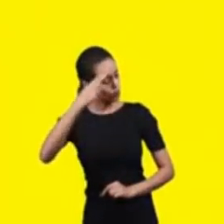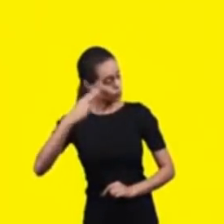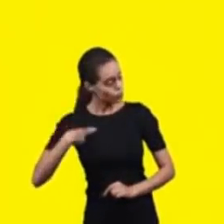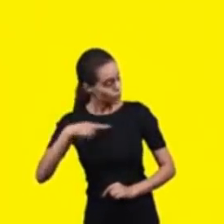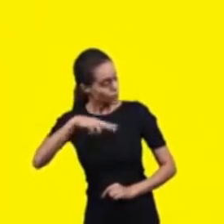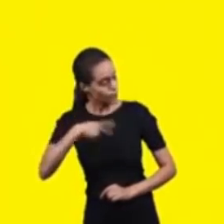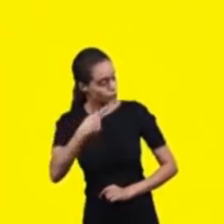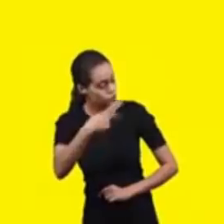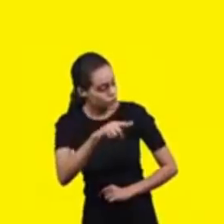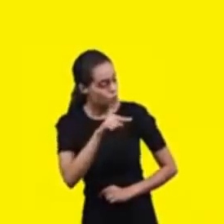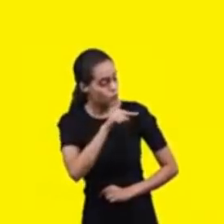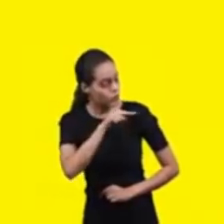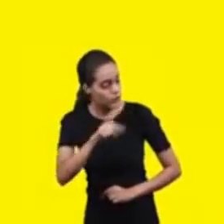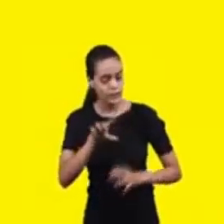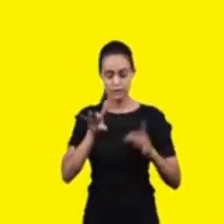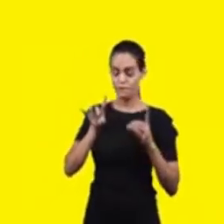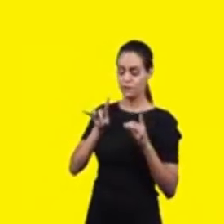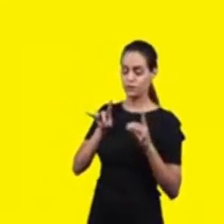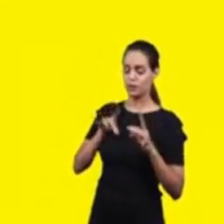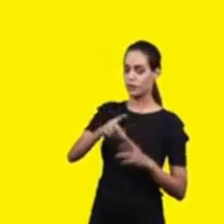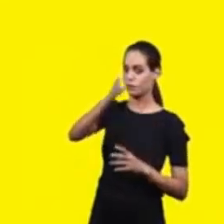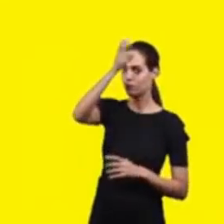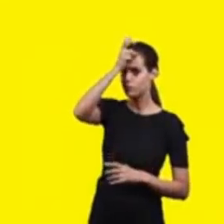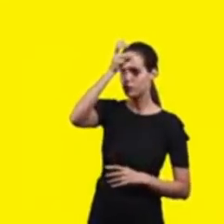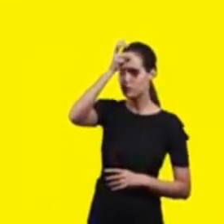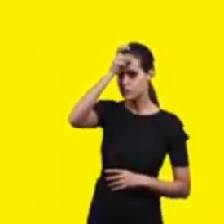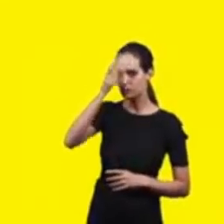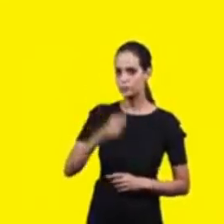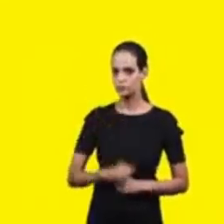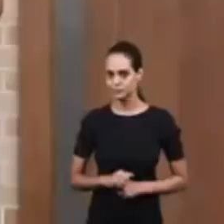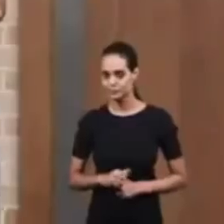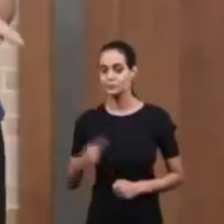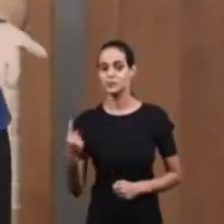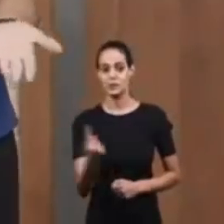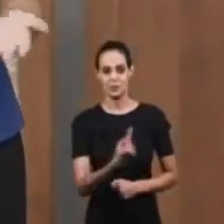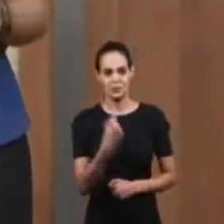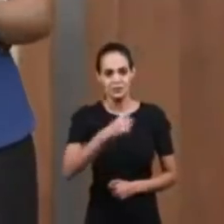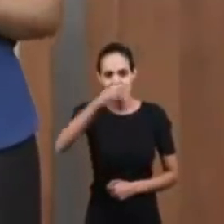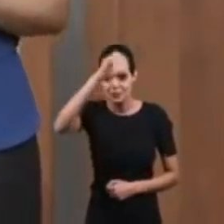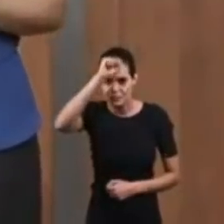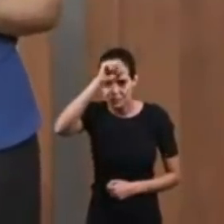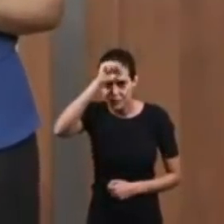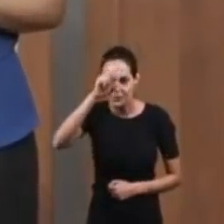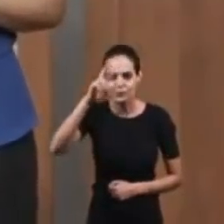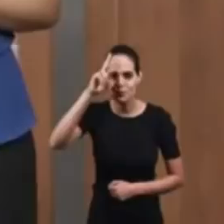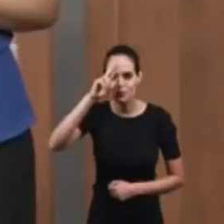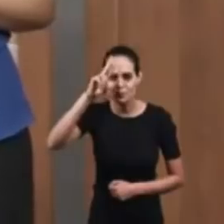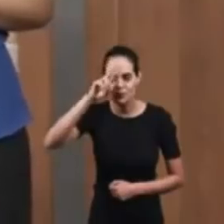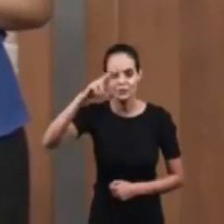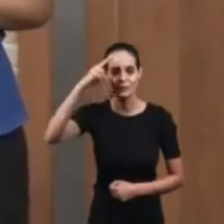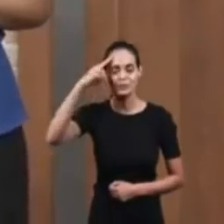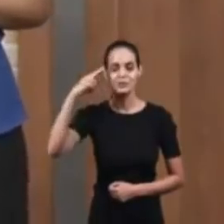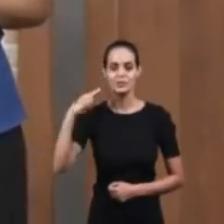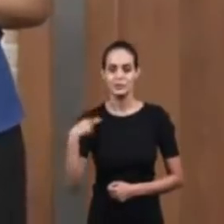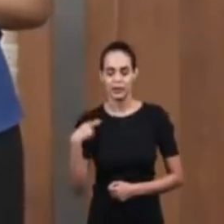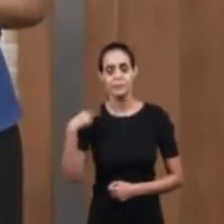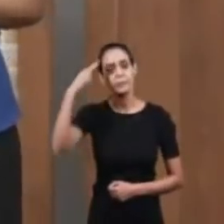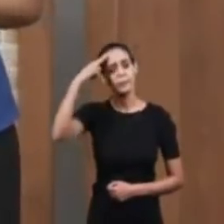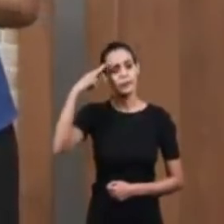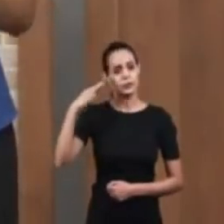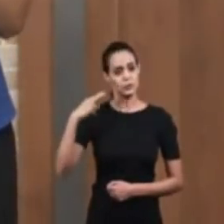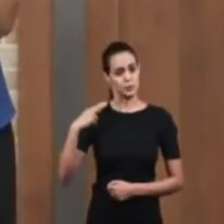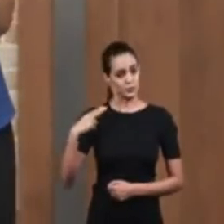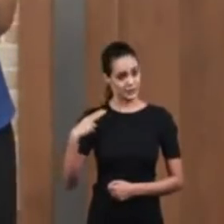your brother, whom you sold into Egypt We are learning about the story of Joseph Joseph